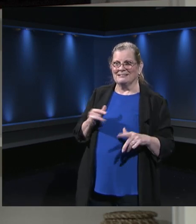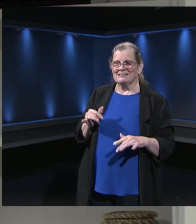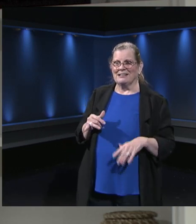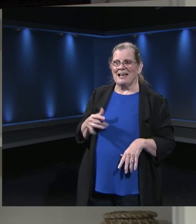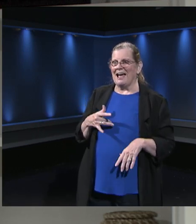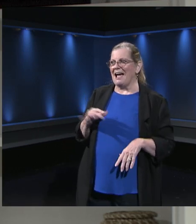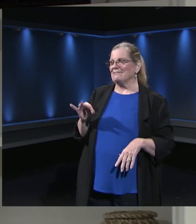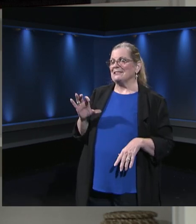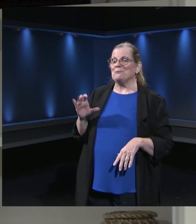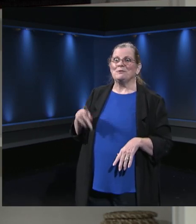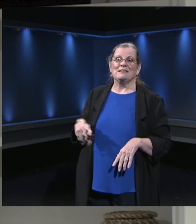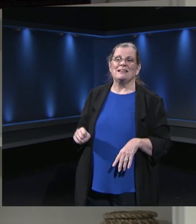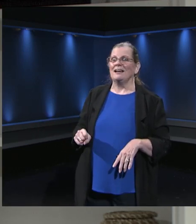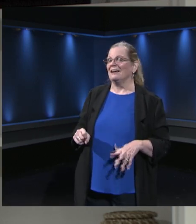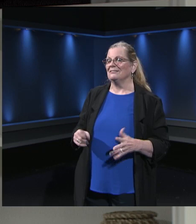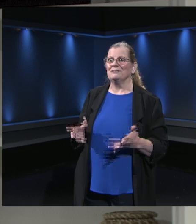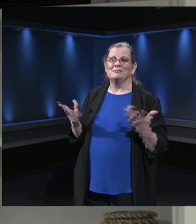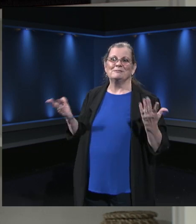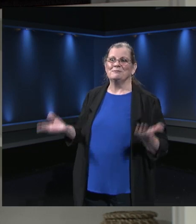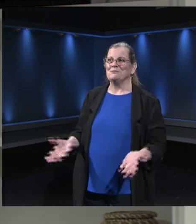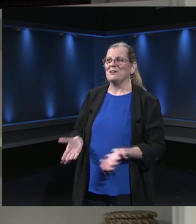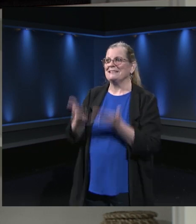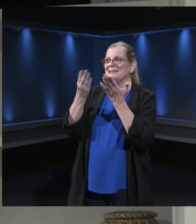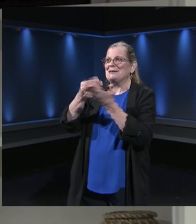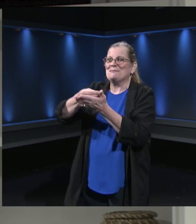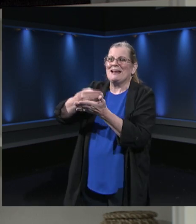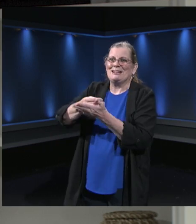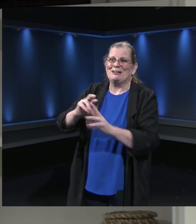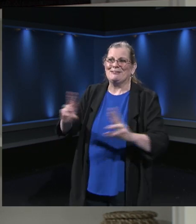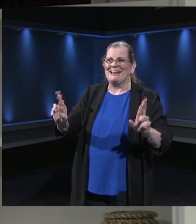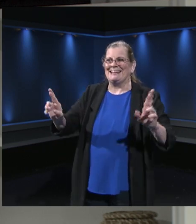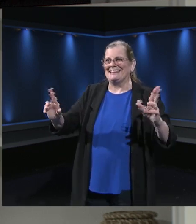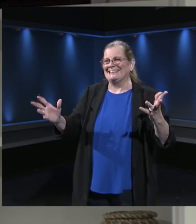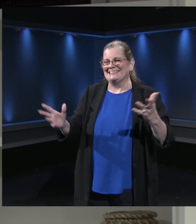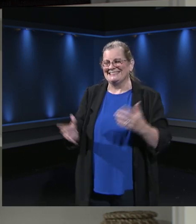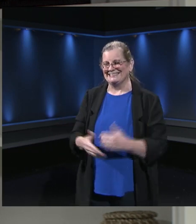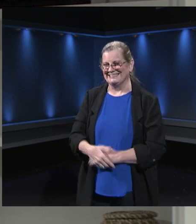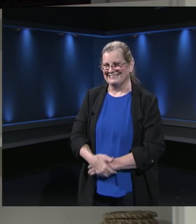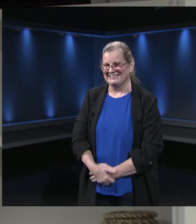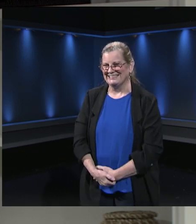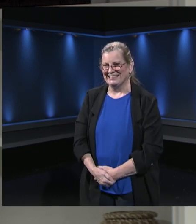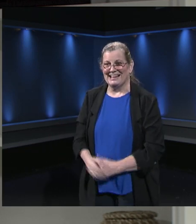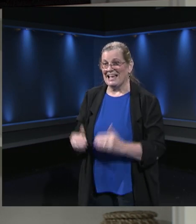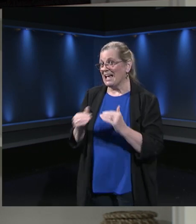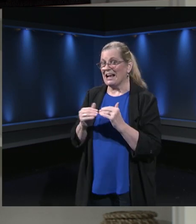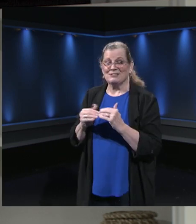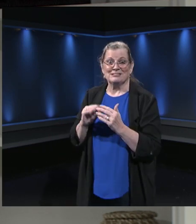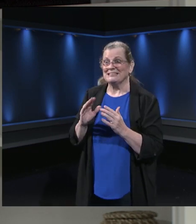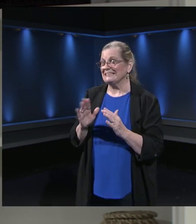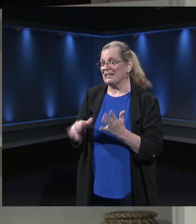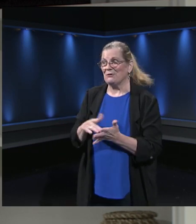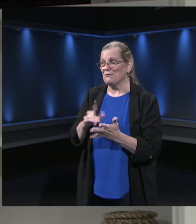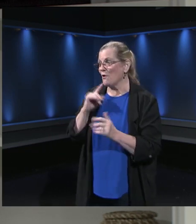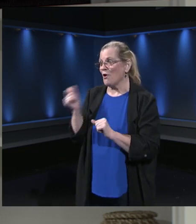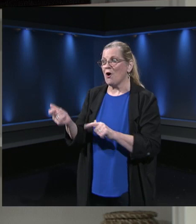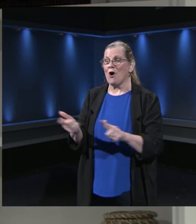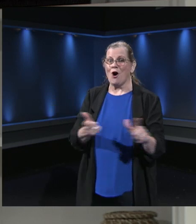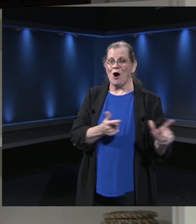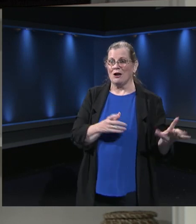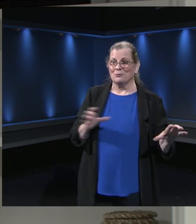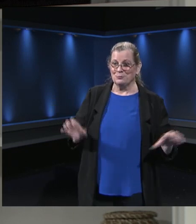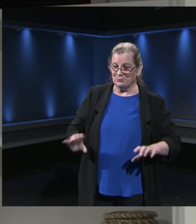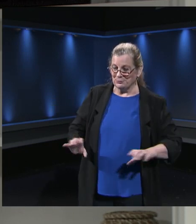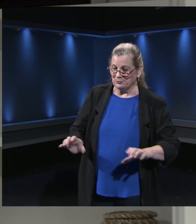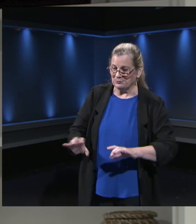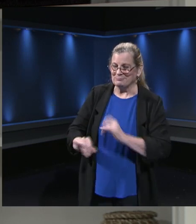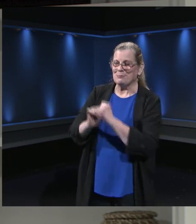raising money for technology to put equity at the center of all we do for our students and families. Call that